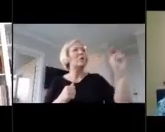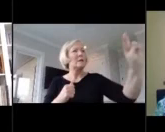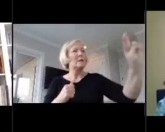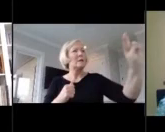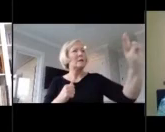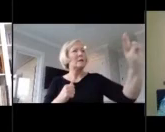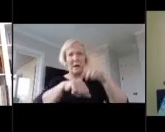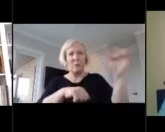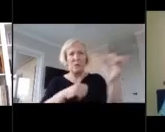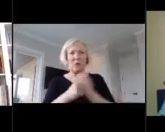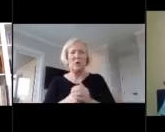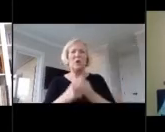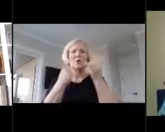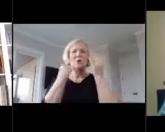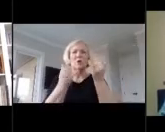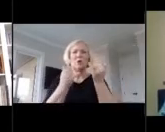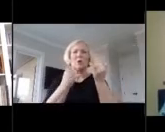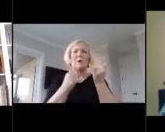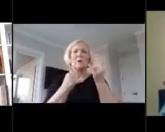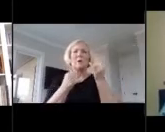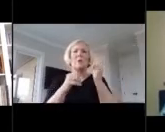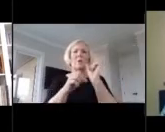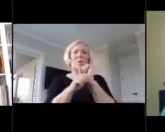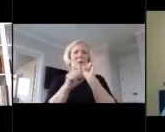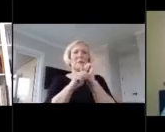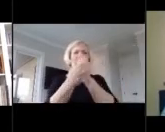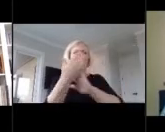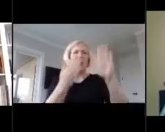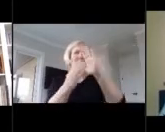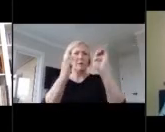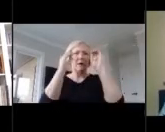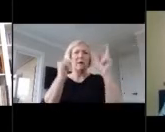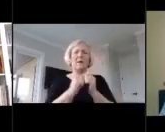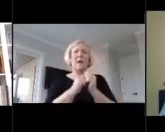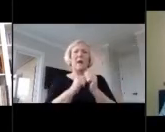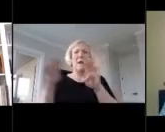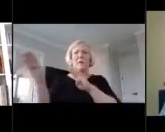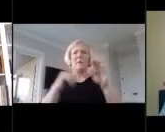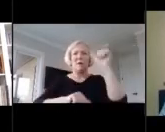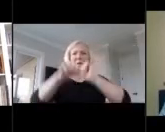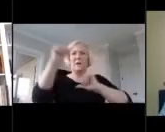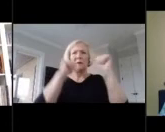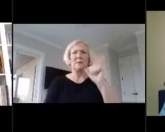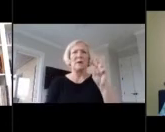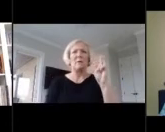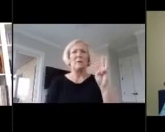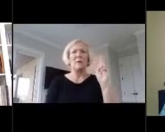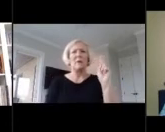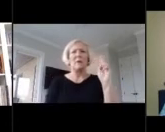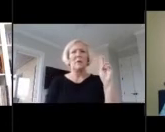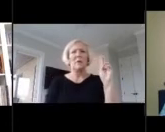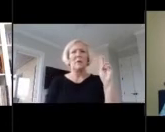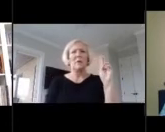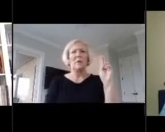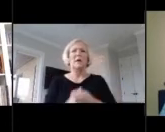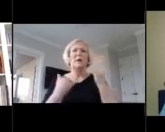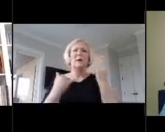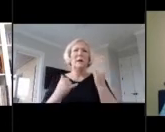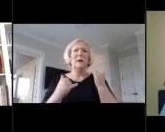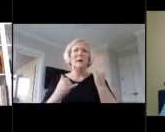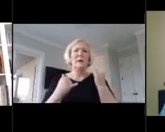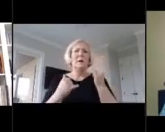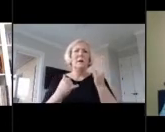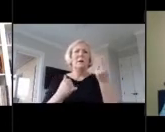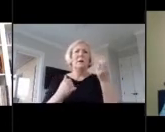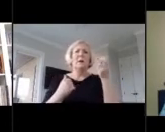currently a professional in residence in the College of Education and Behavioral Sciences at Western Kentucky University, where now Hines will be